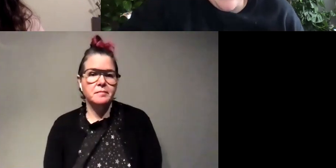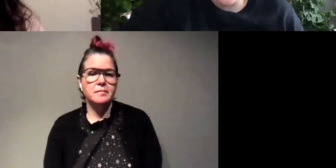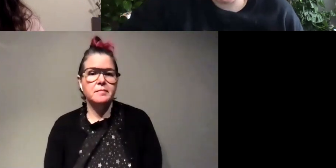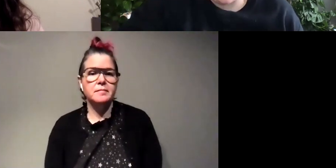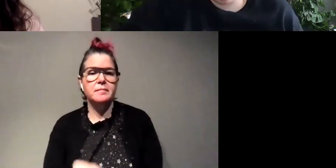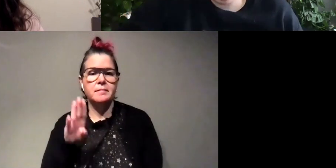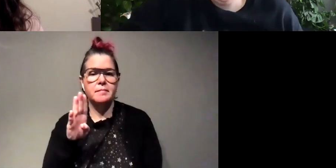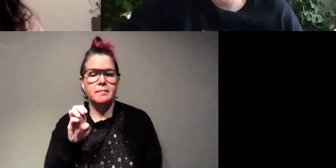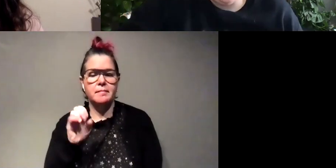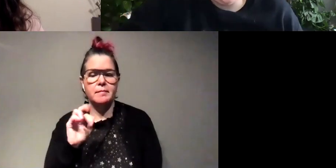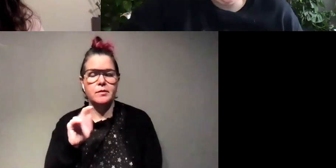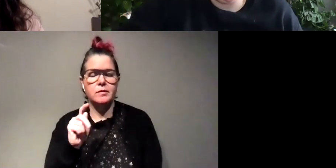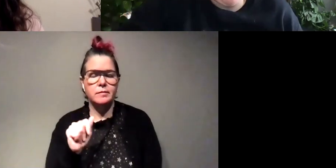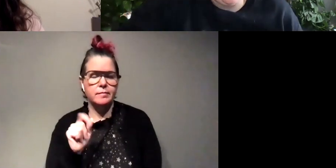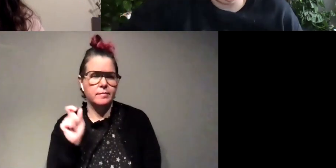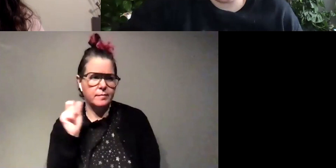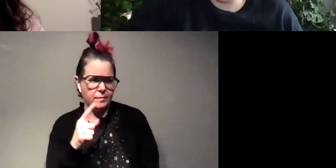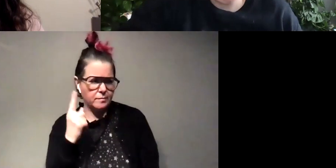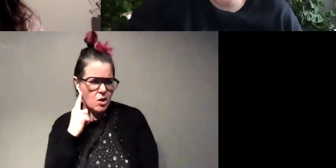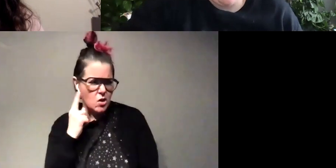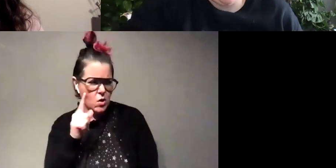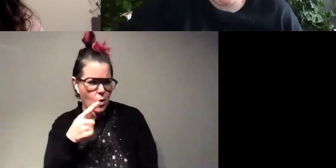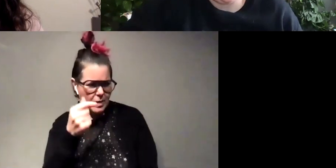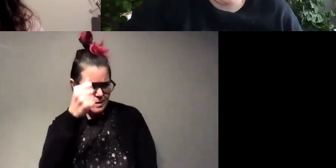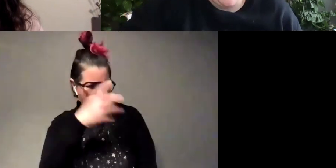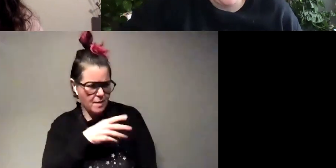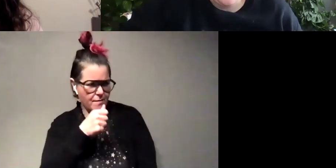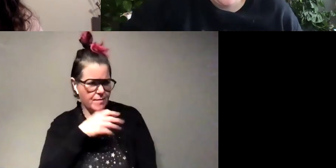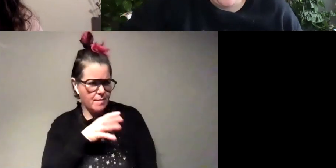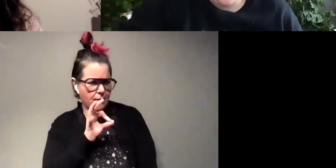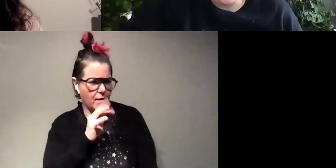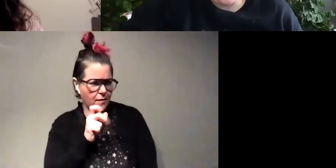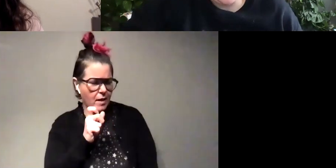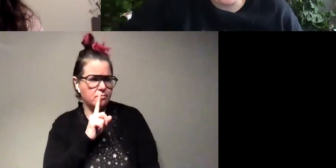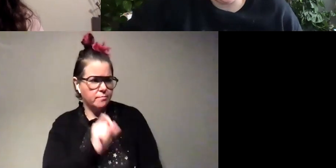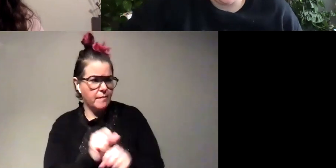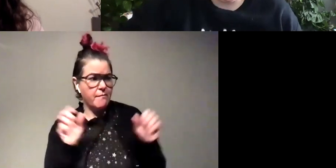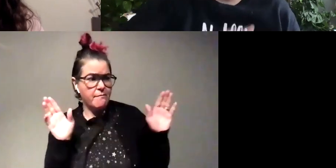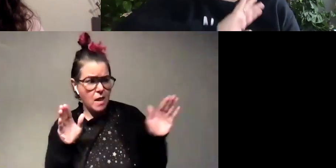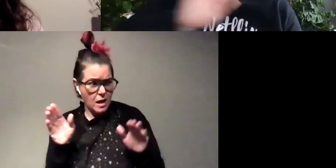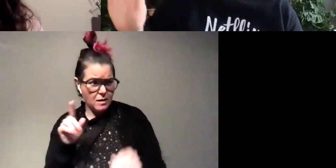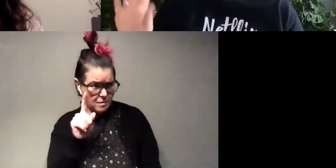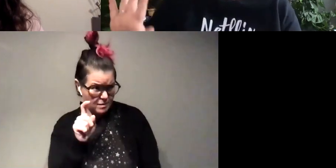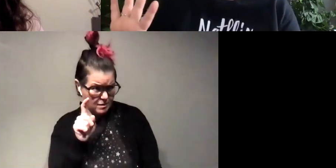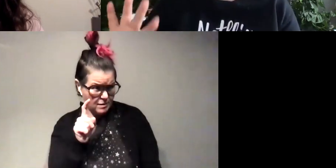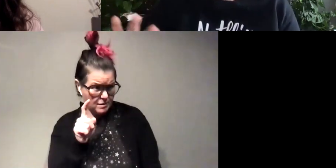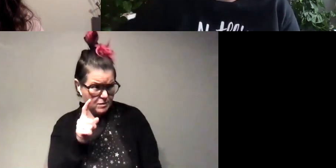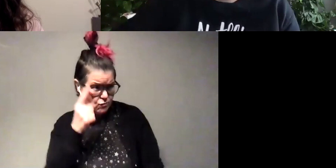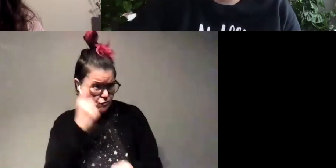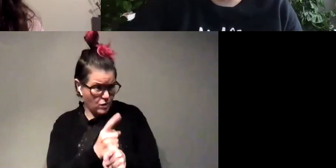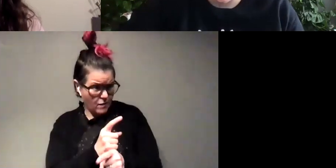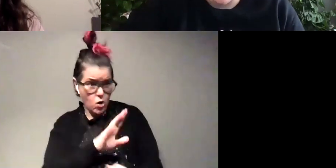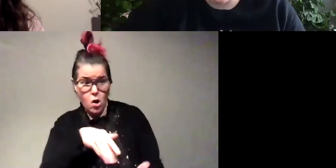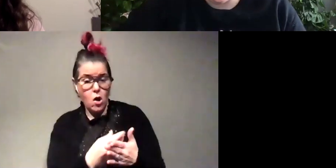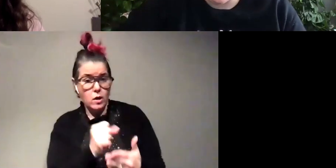asks i heard that only either male or female fireflies fly uh is that always true for all species